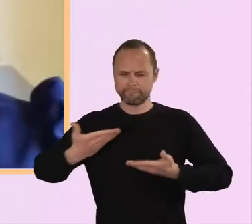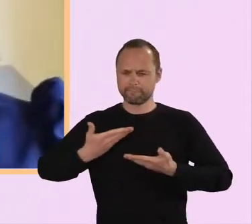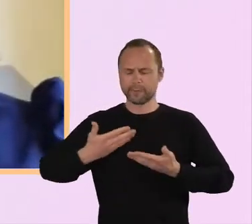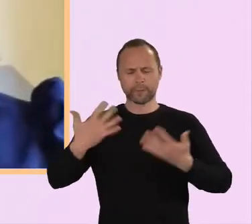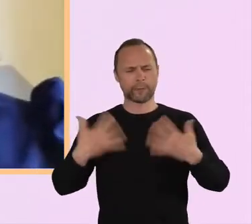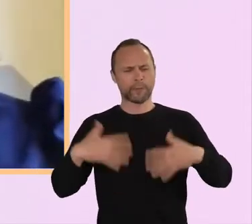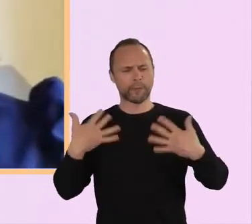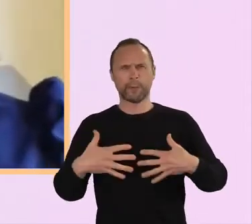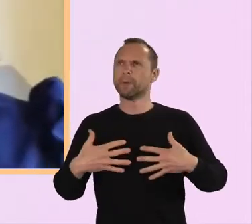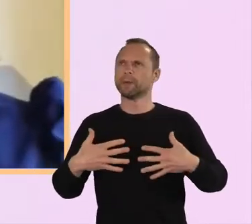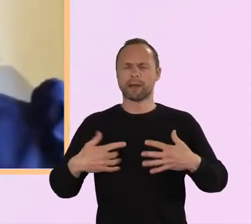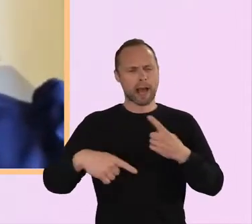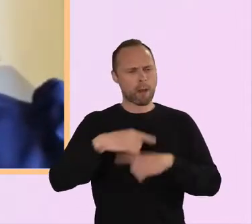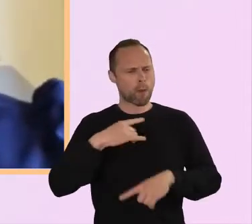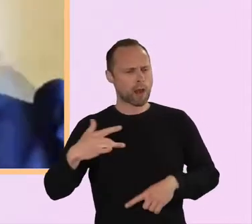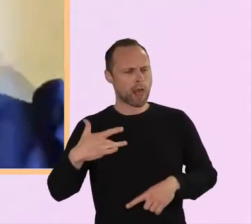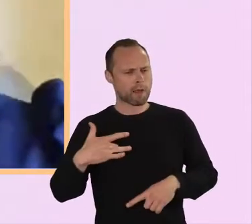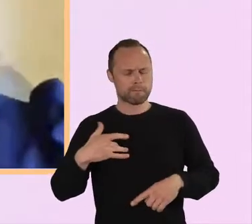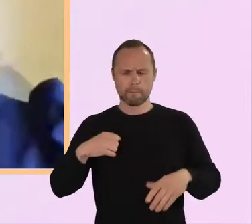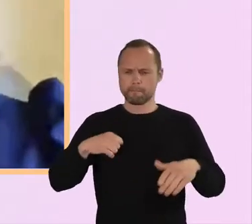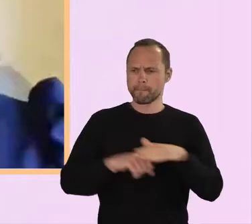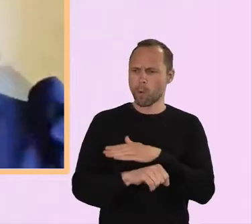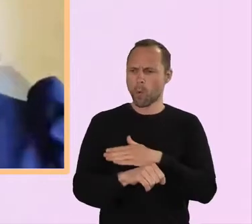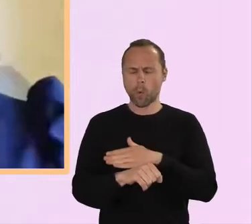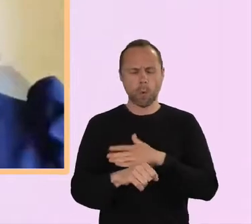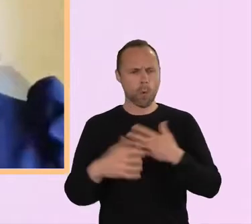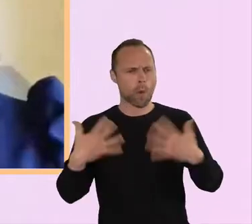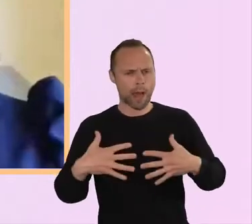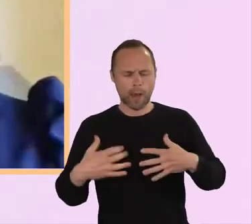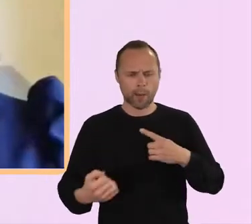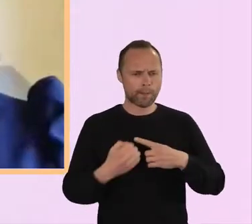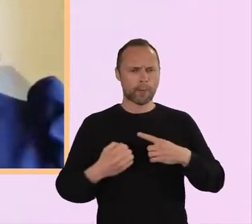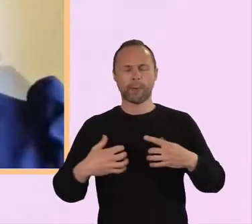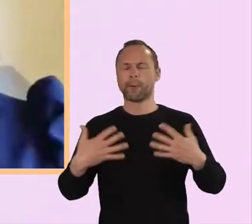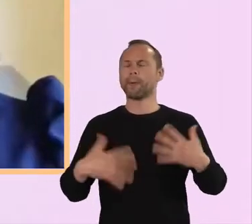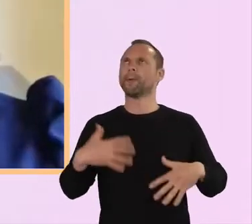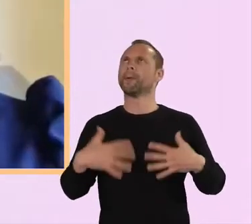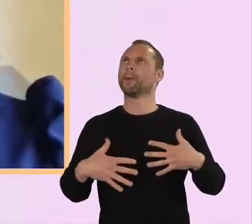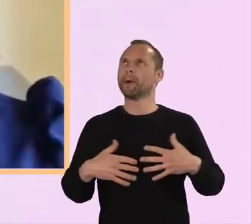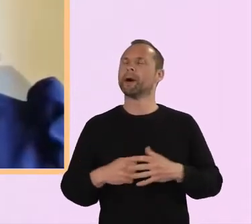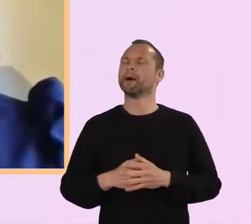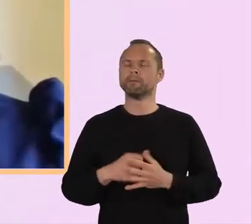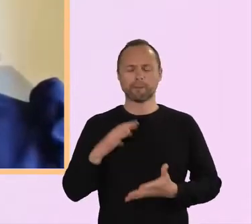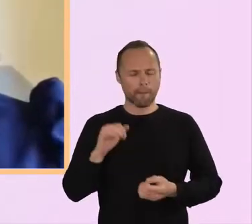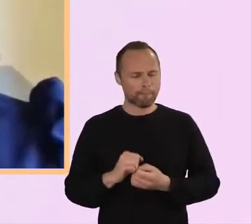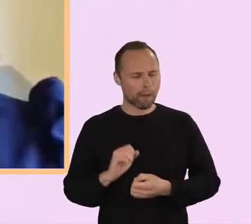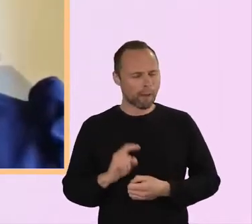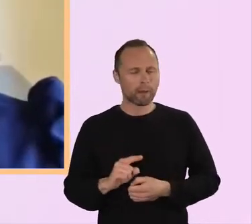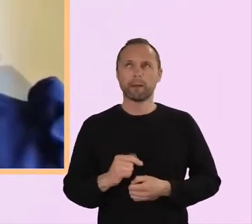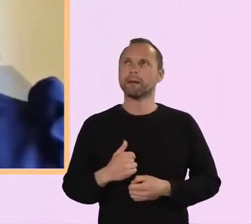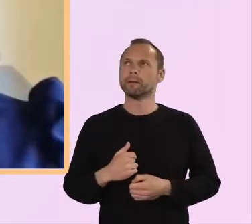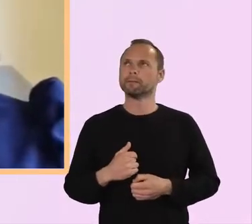for this unlikely, miraculous, fragile, persistent,